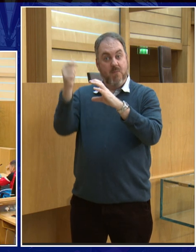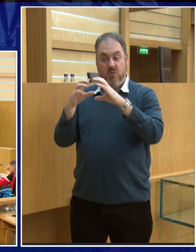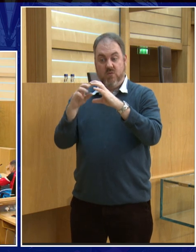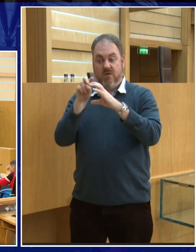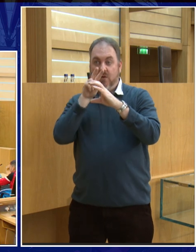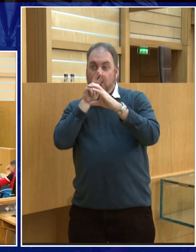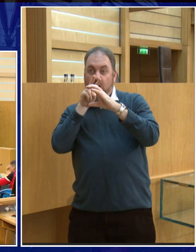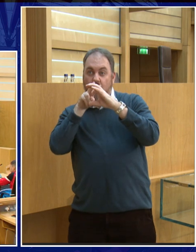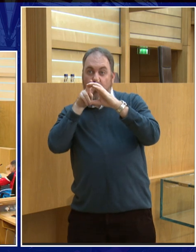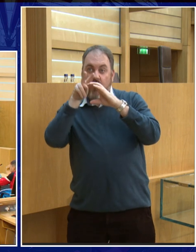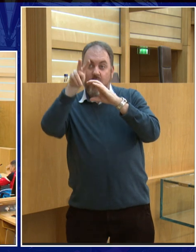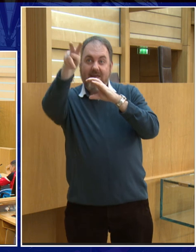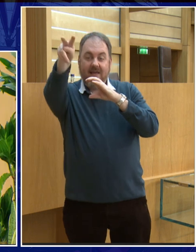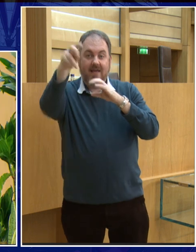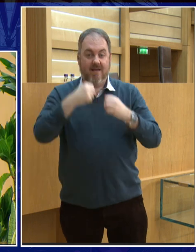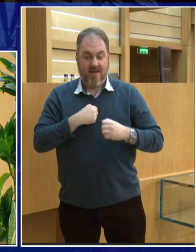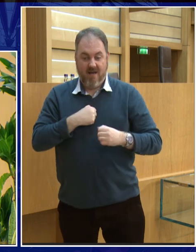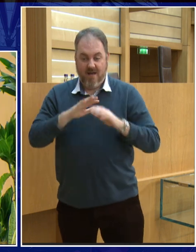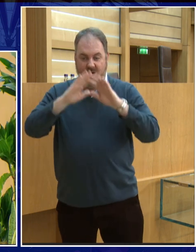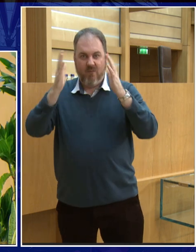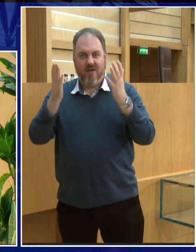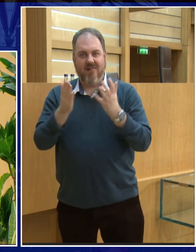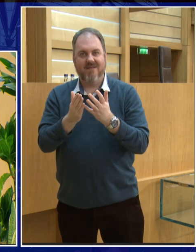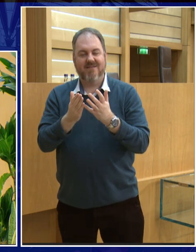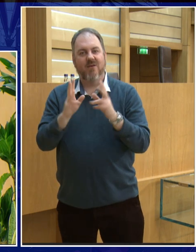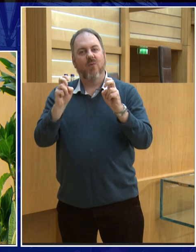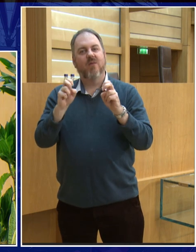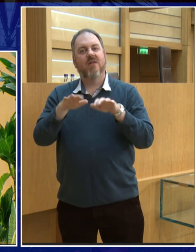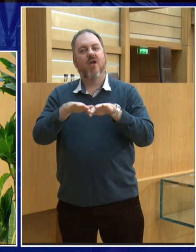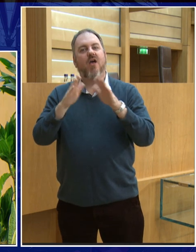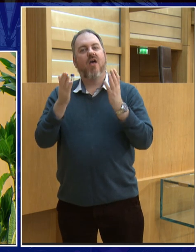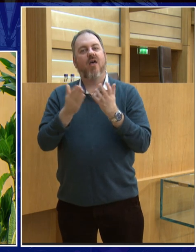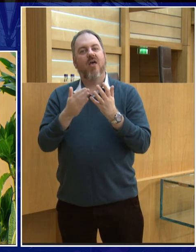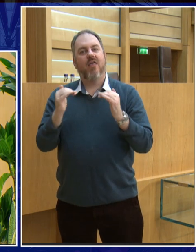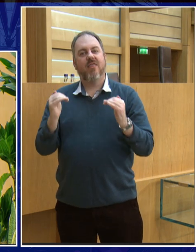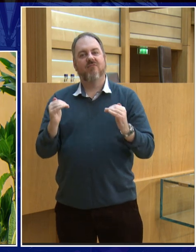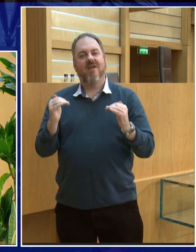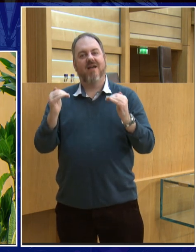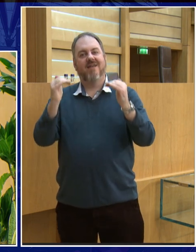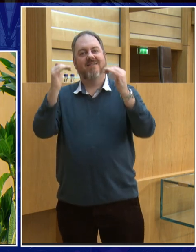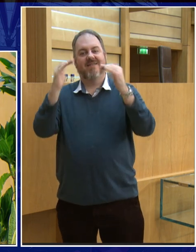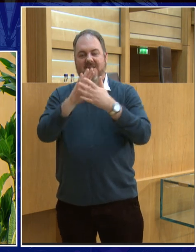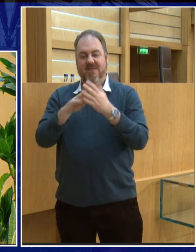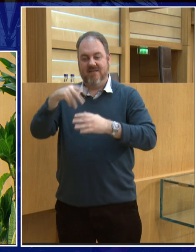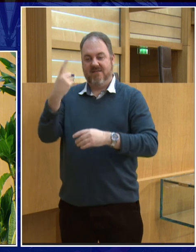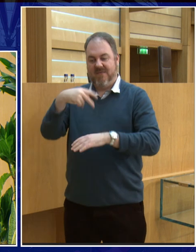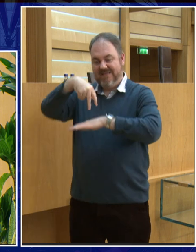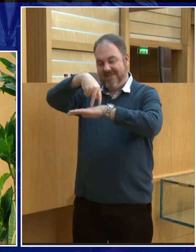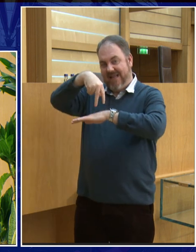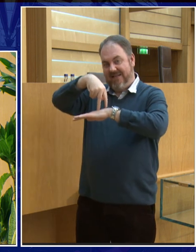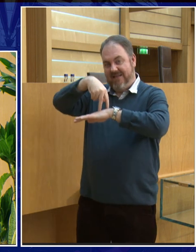of the first, it's a picture of the earth, sorry, I have to hold it. Can I hold it like this? It's a picture of the earth